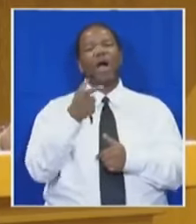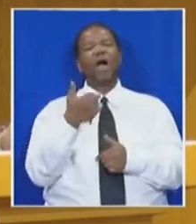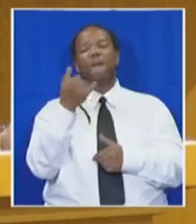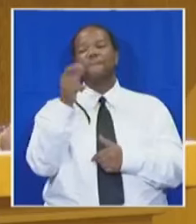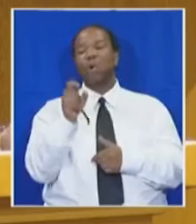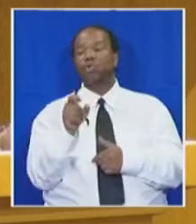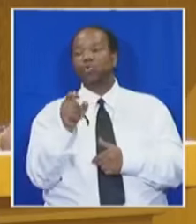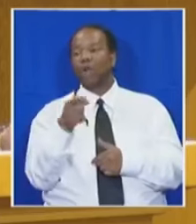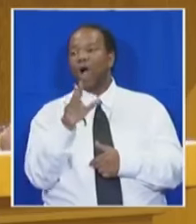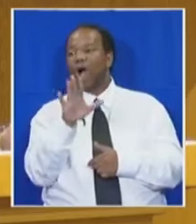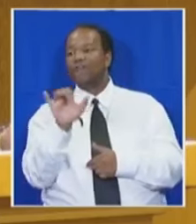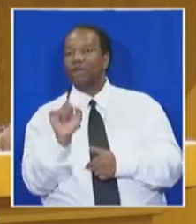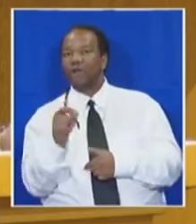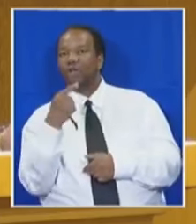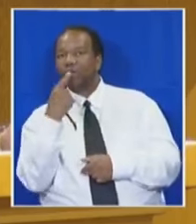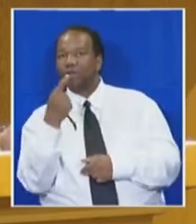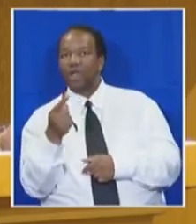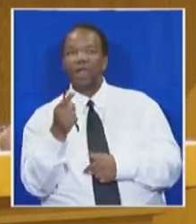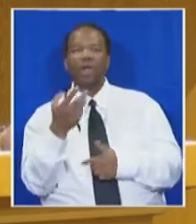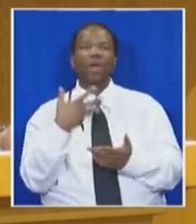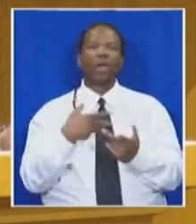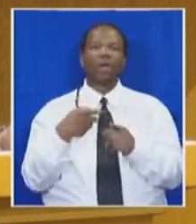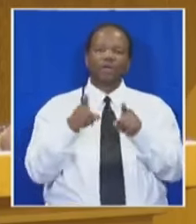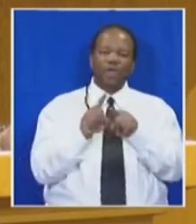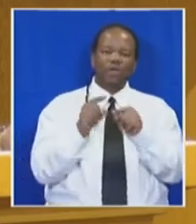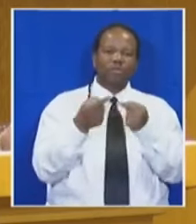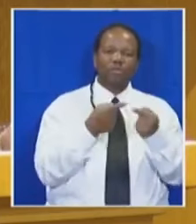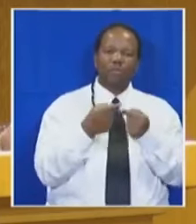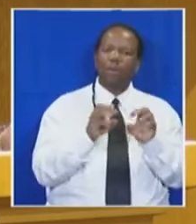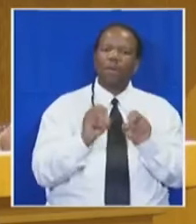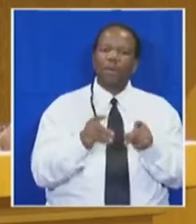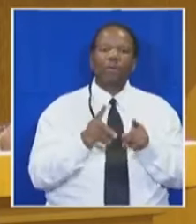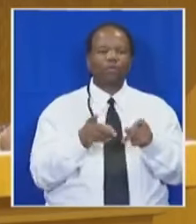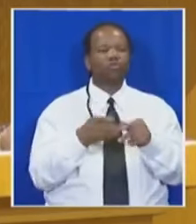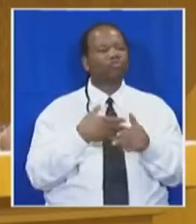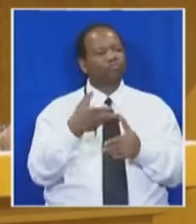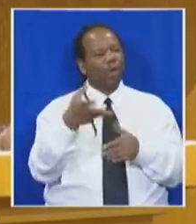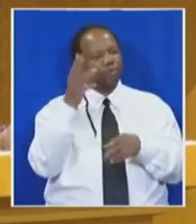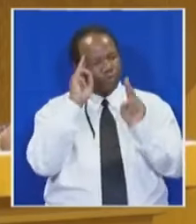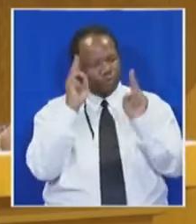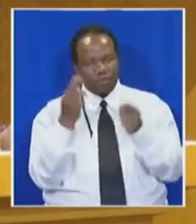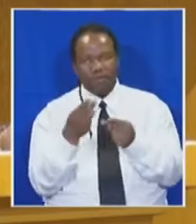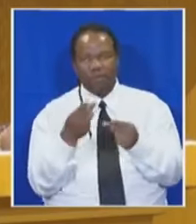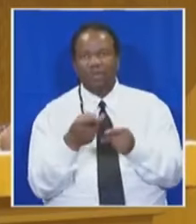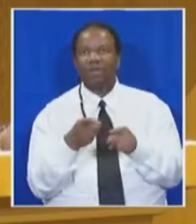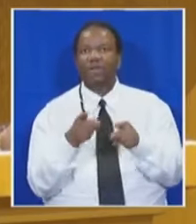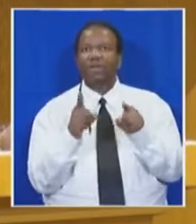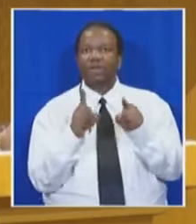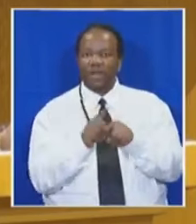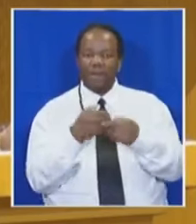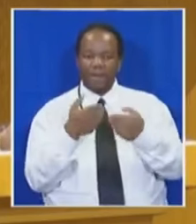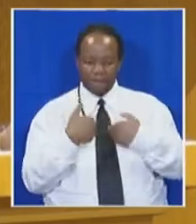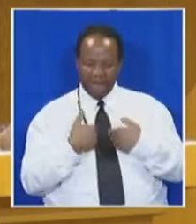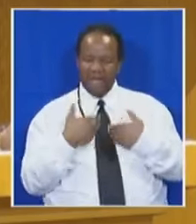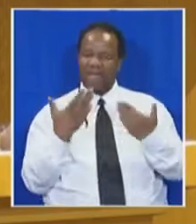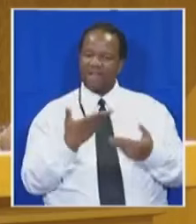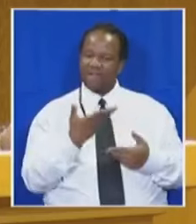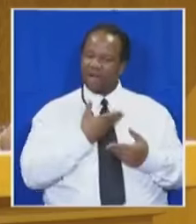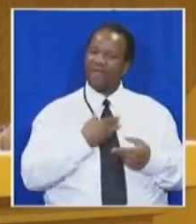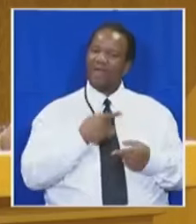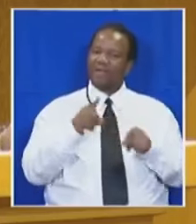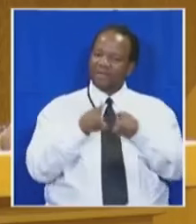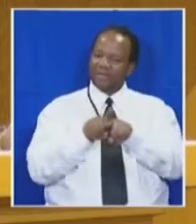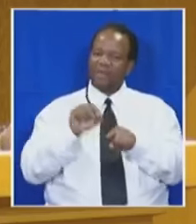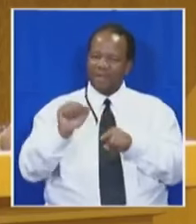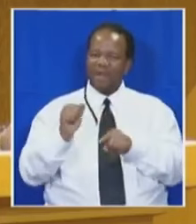myself had been raised by a father who never had the opportunity to attend a university. Our fathers, like many fathers in the Eastern Cape, worked hard